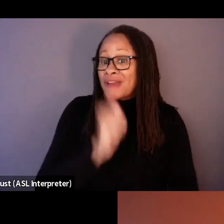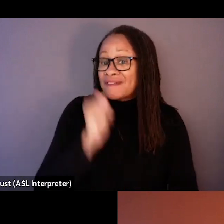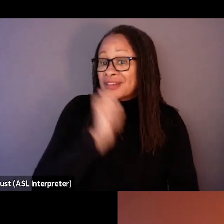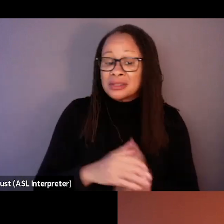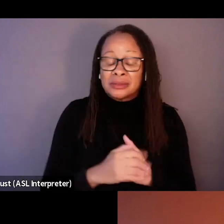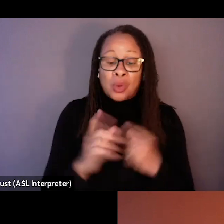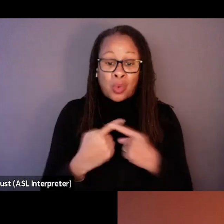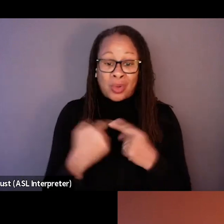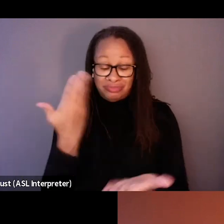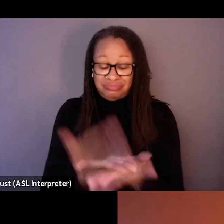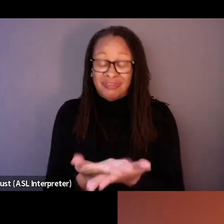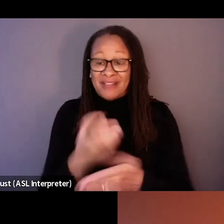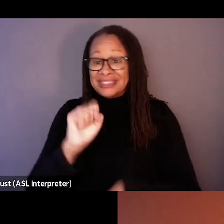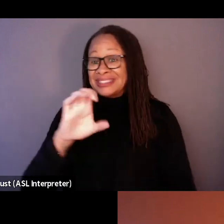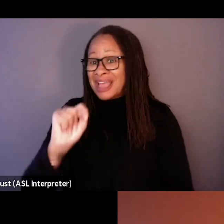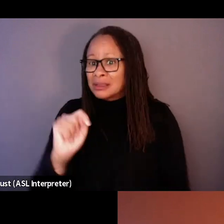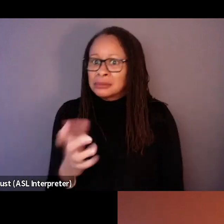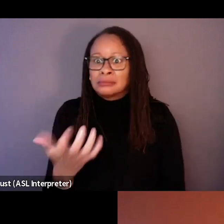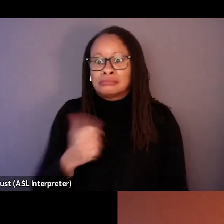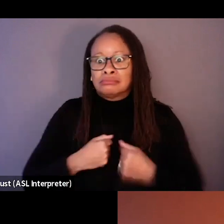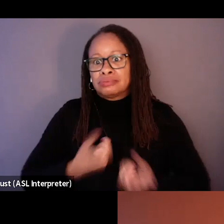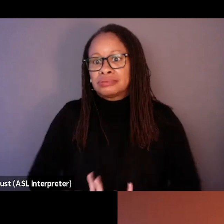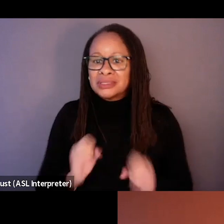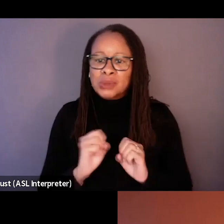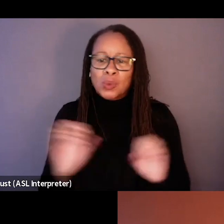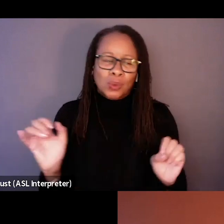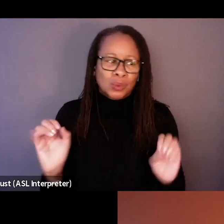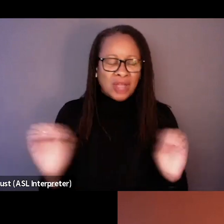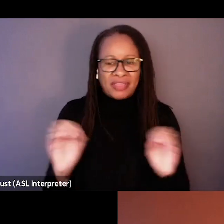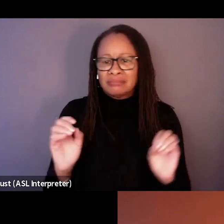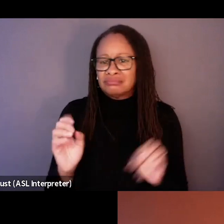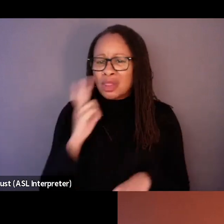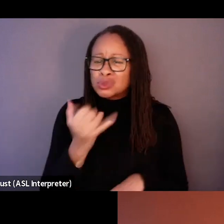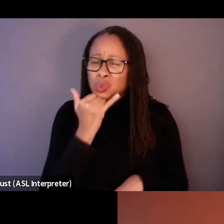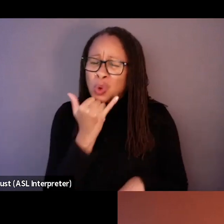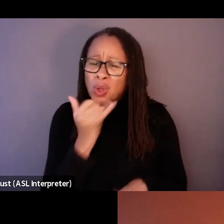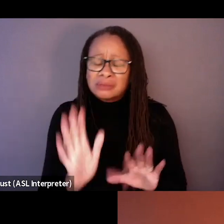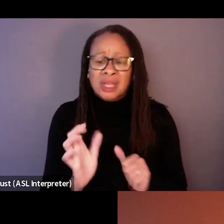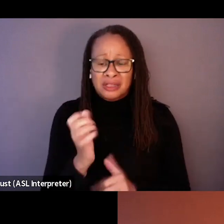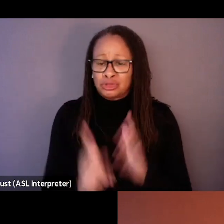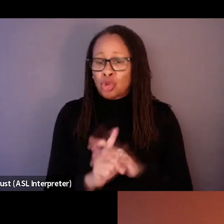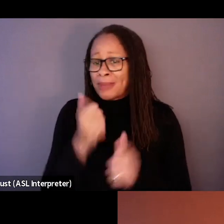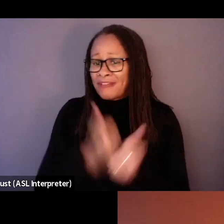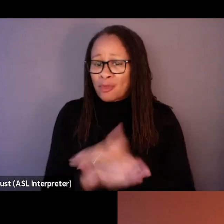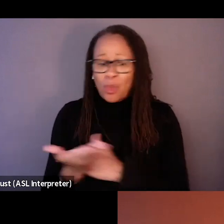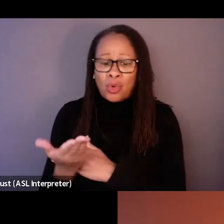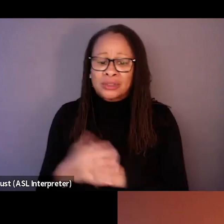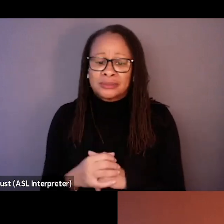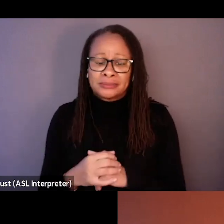you eventually come to the set, you're so tired. So nothing looks unusual. In coming every morning to the set and